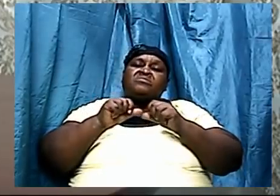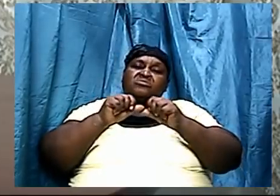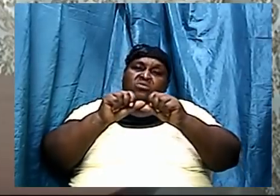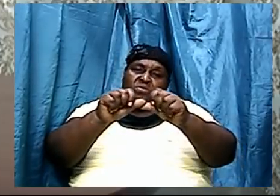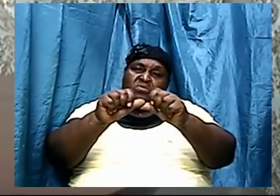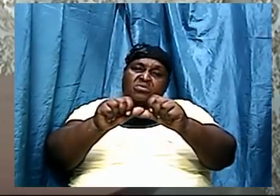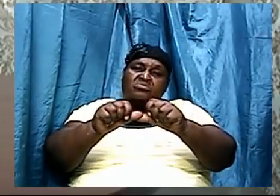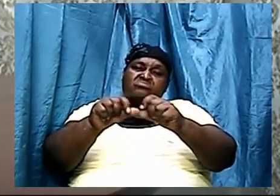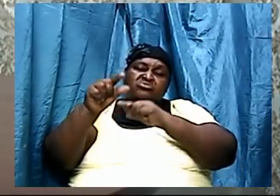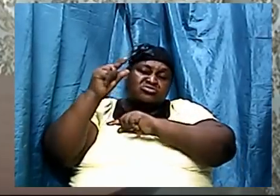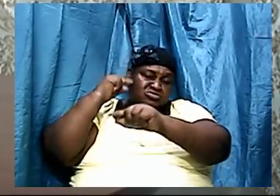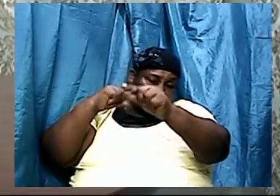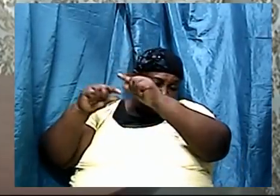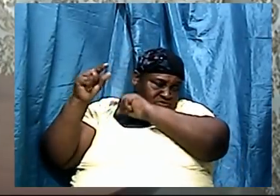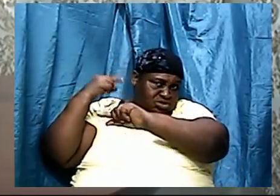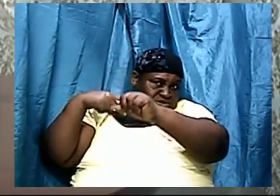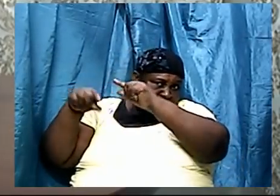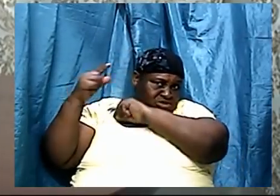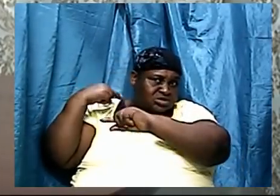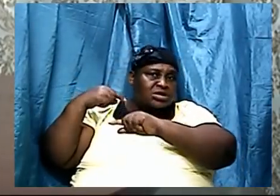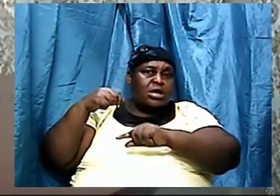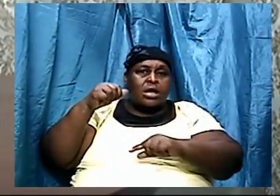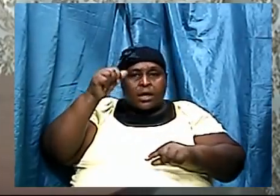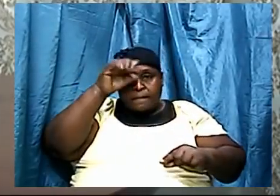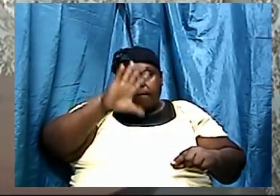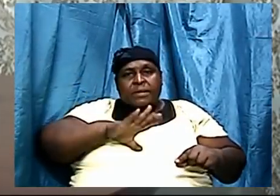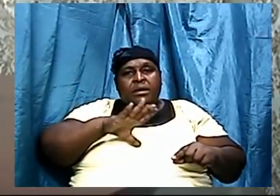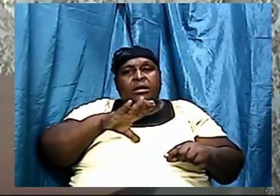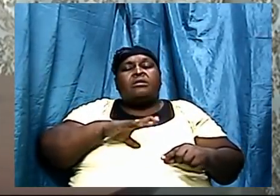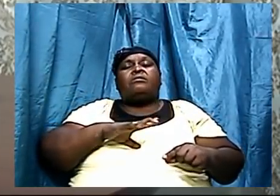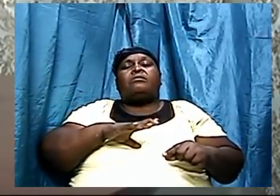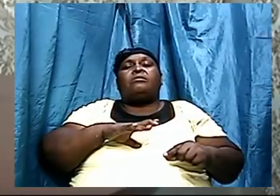men and brethren you can believe the word of God